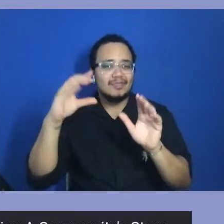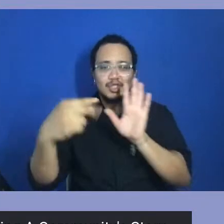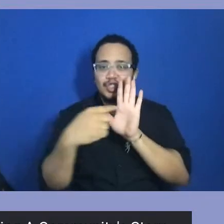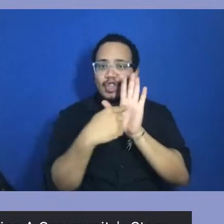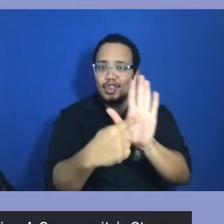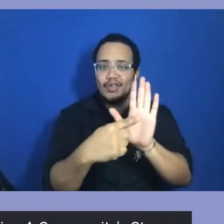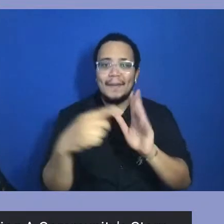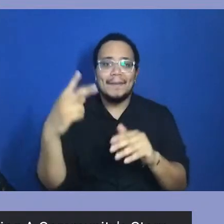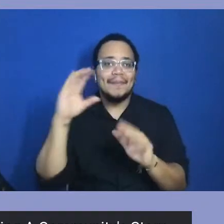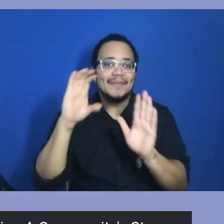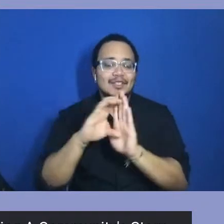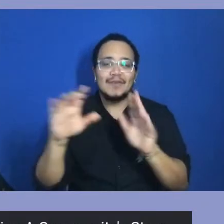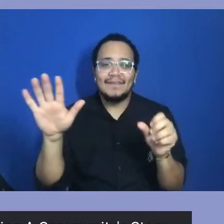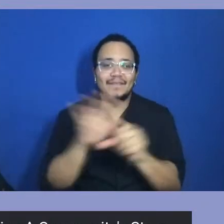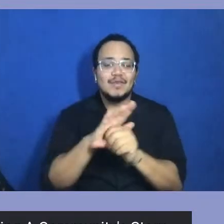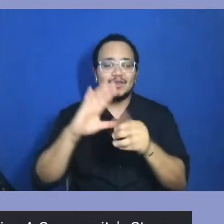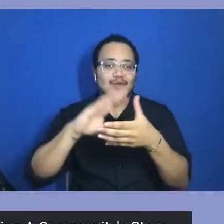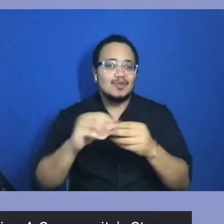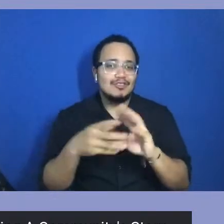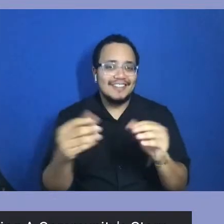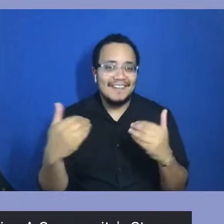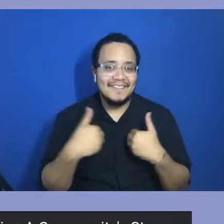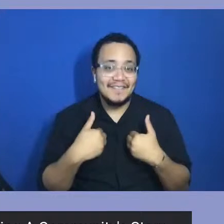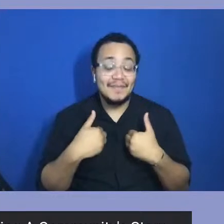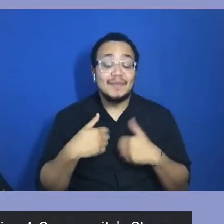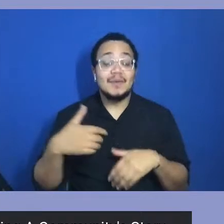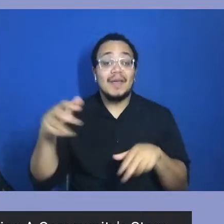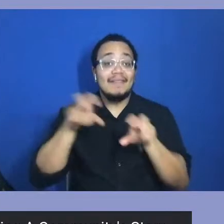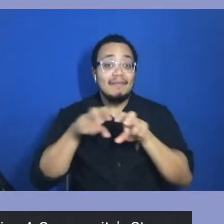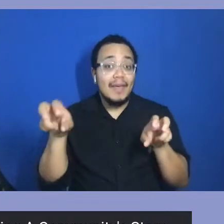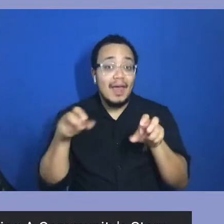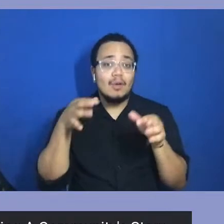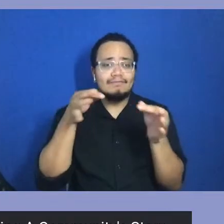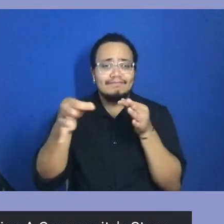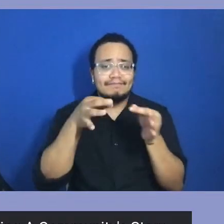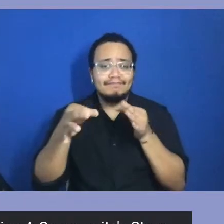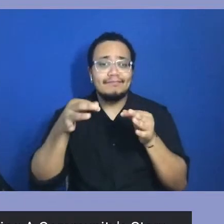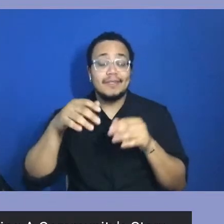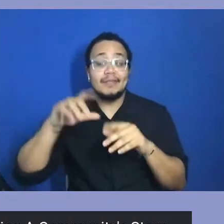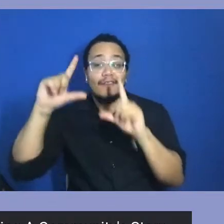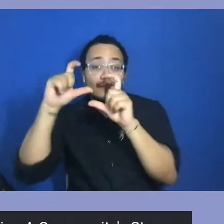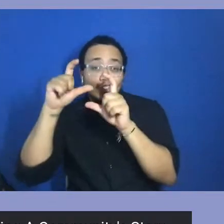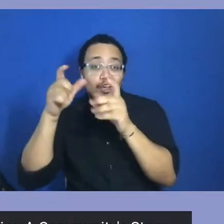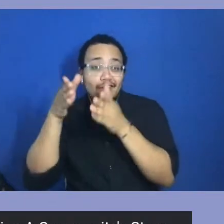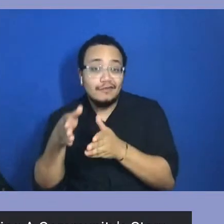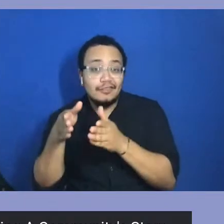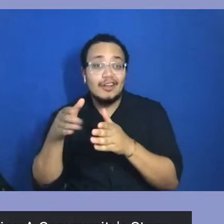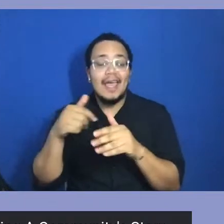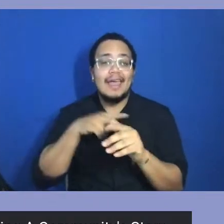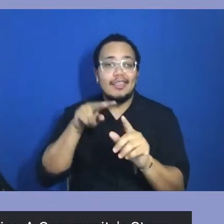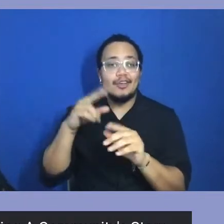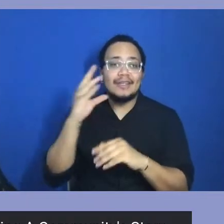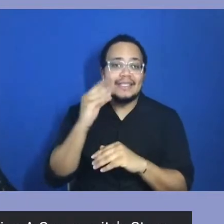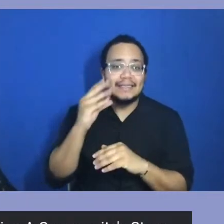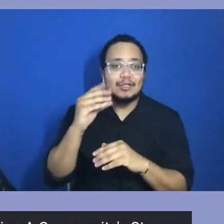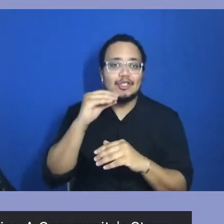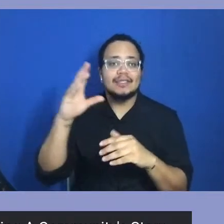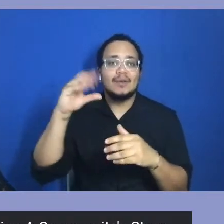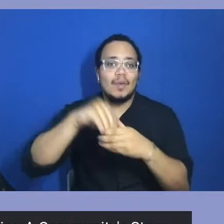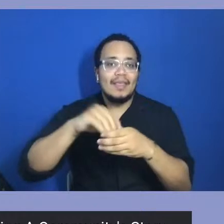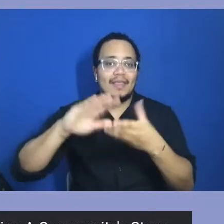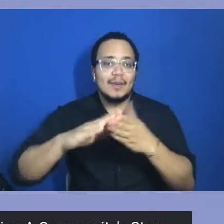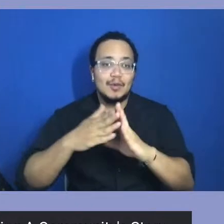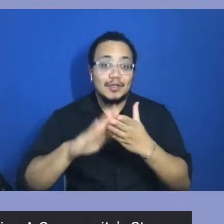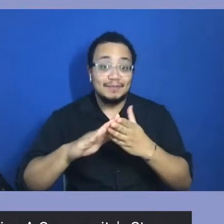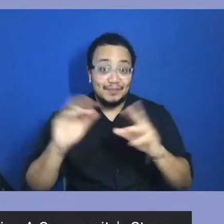going to be here talk about their experiences behind the lens and where they really see things going in terms of our community. So if you guys